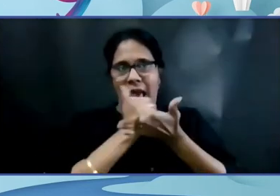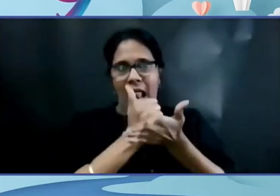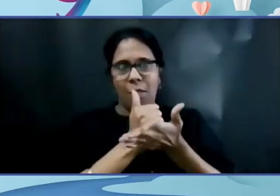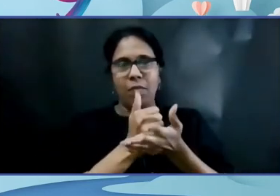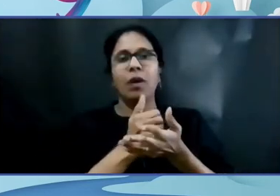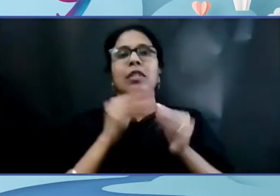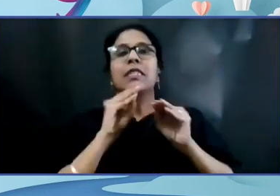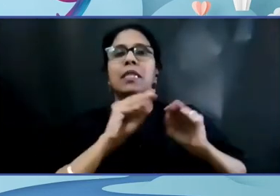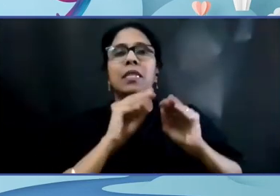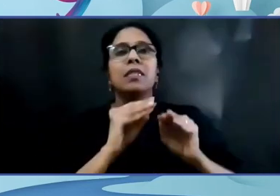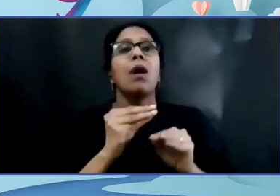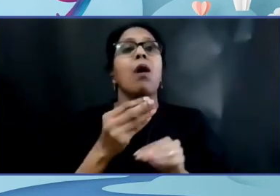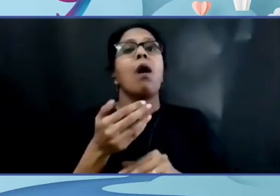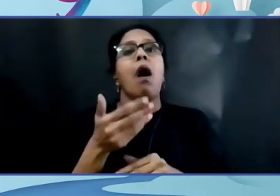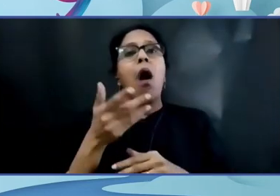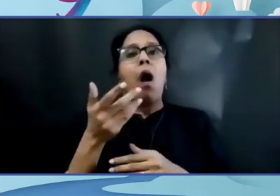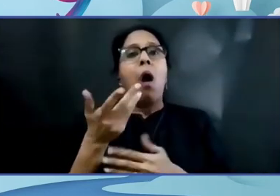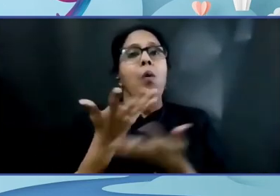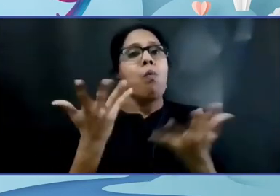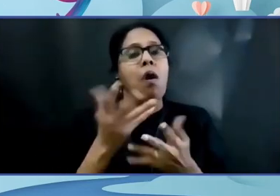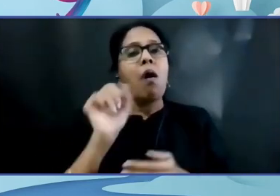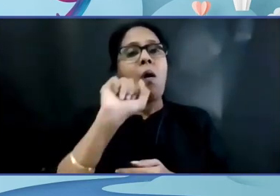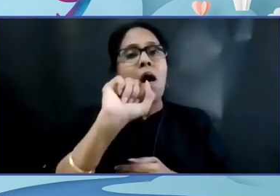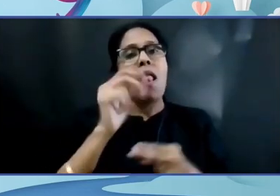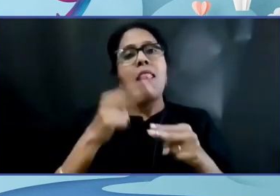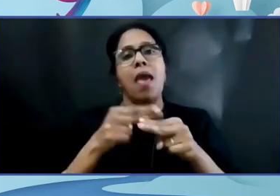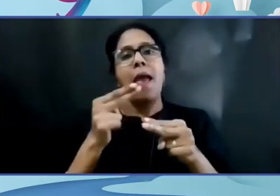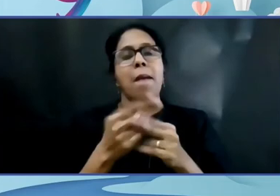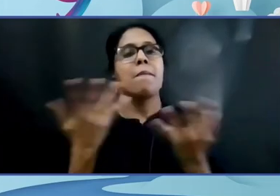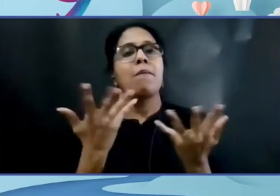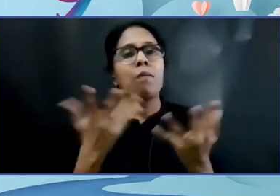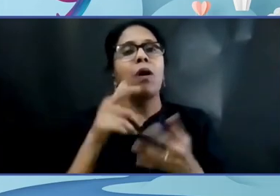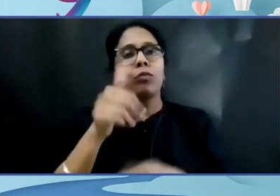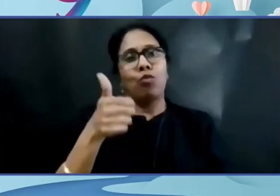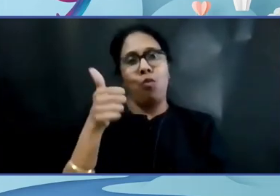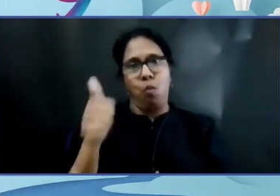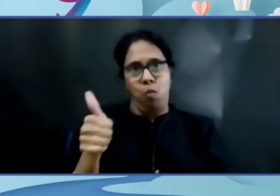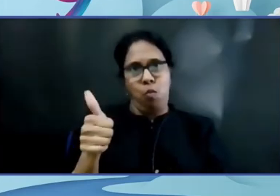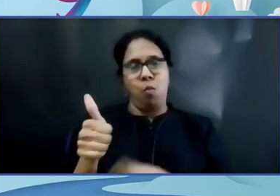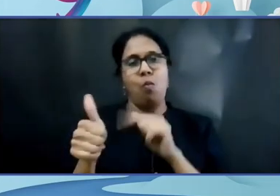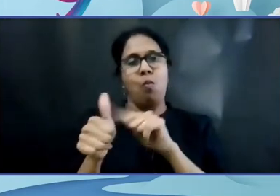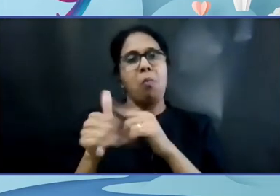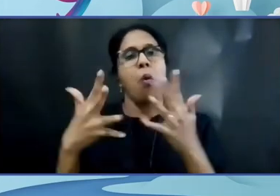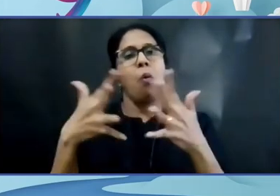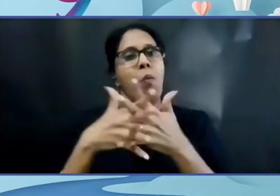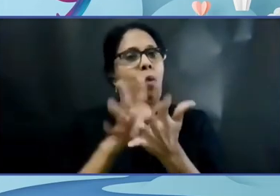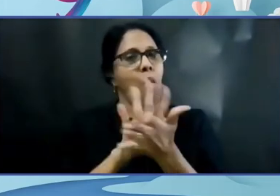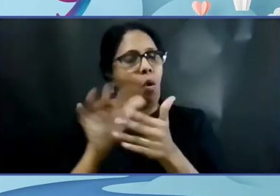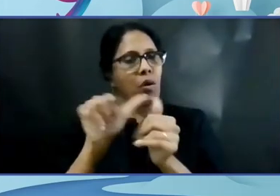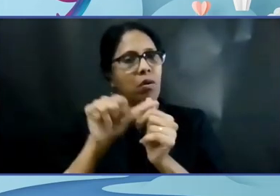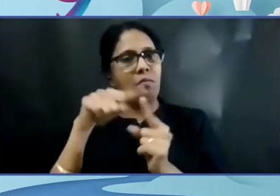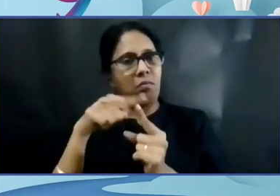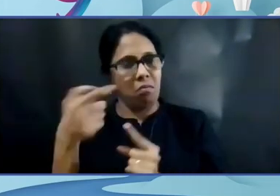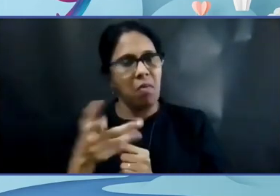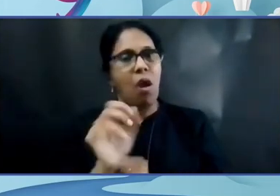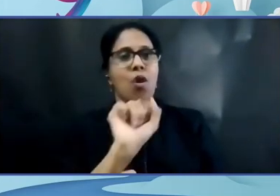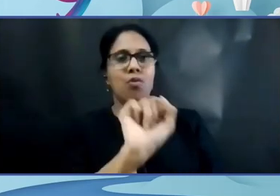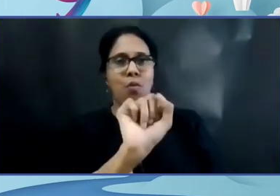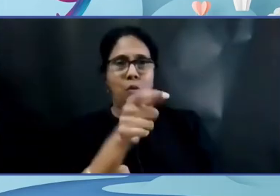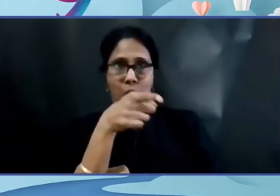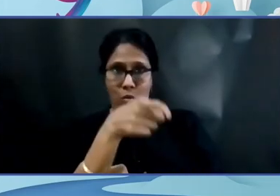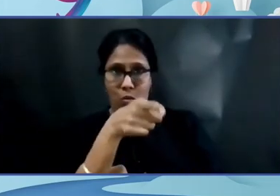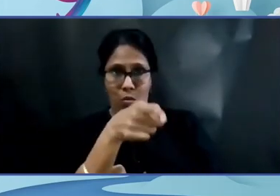what is what, a thumbs up, is your, point at the person's name.